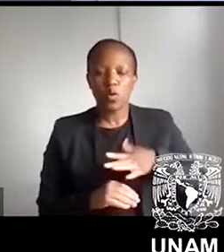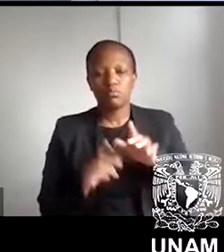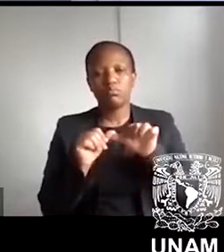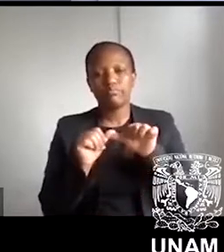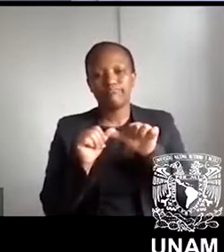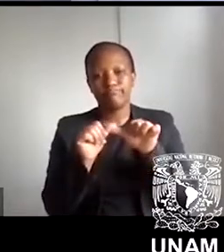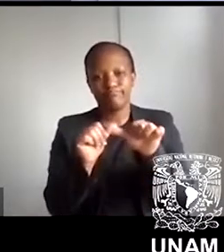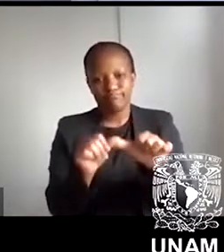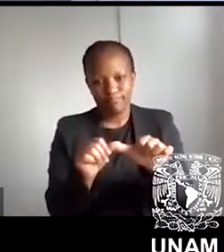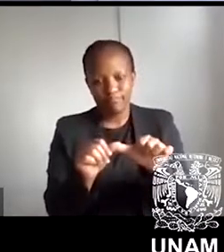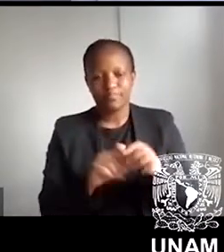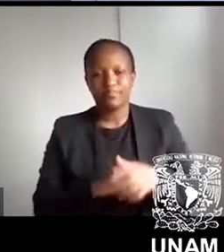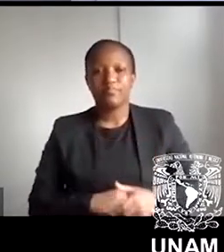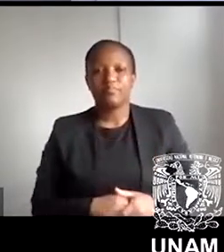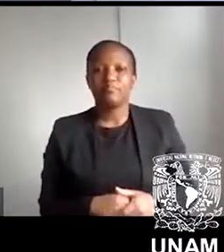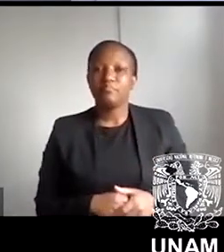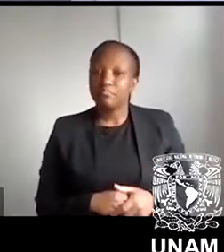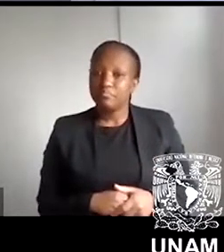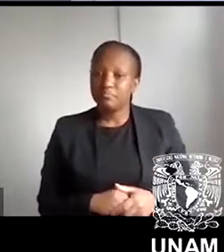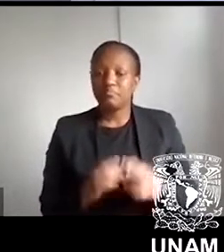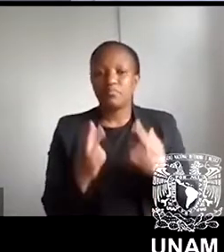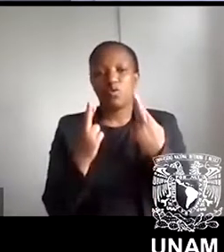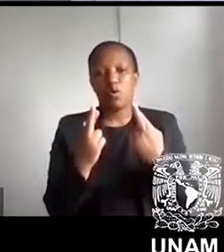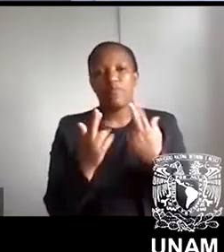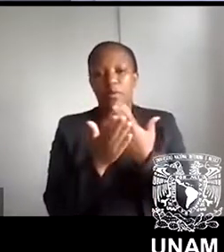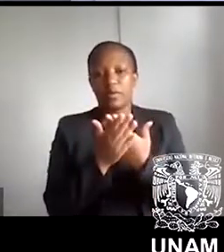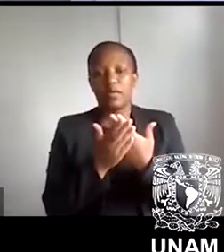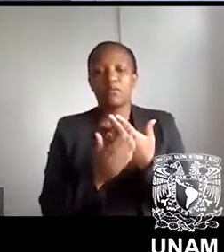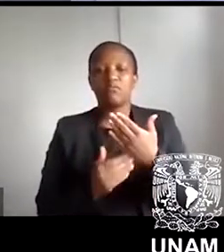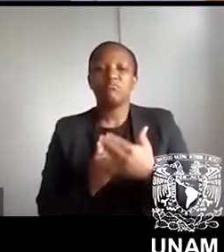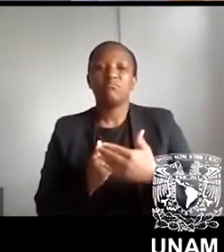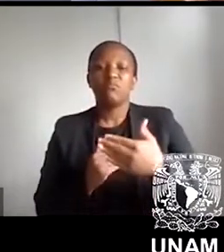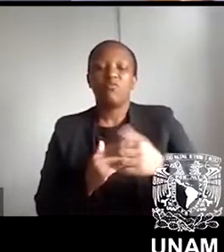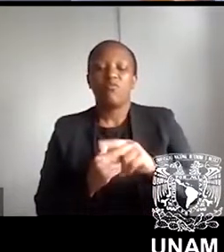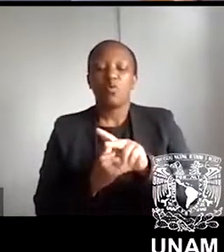hopefully into, at least into 2023.